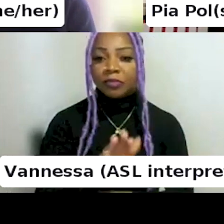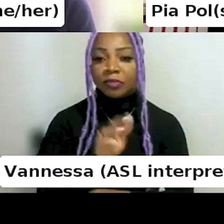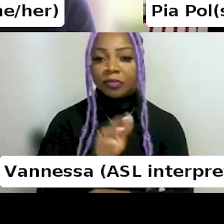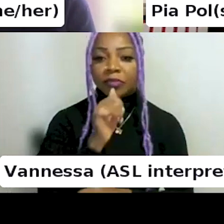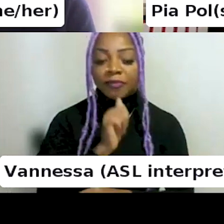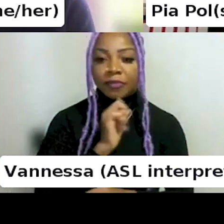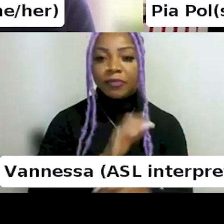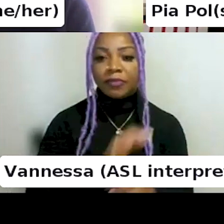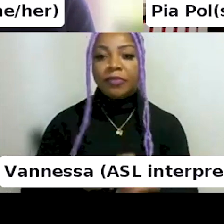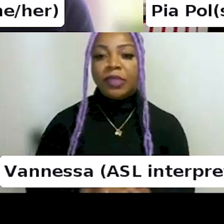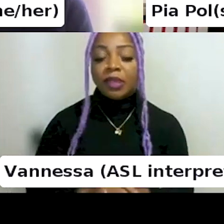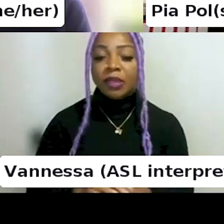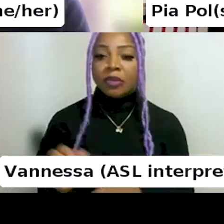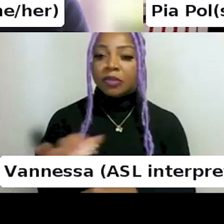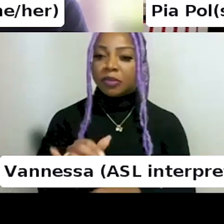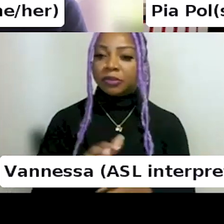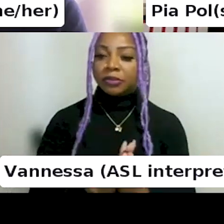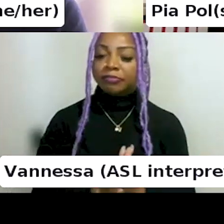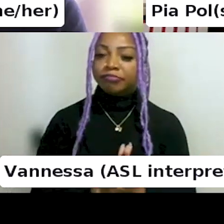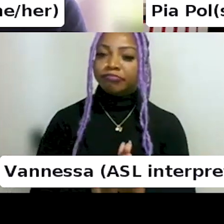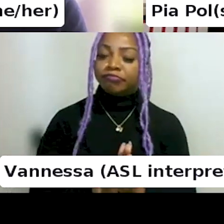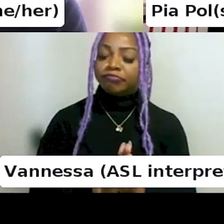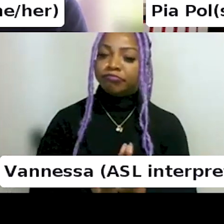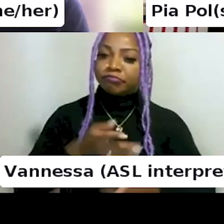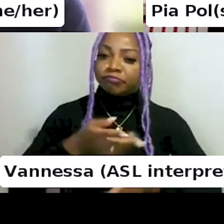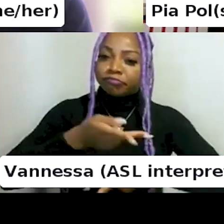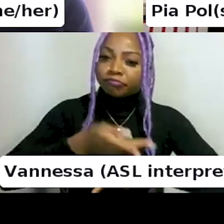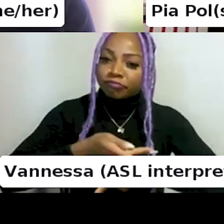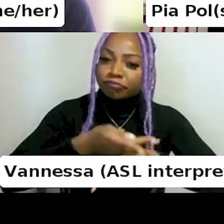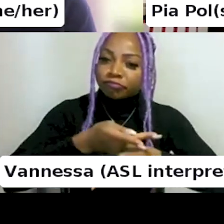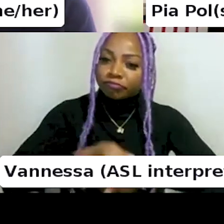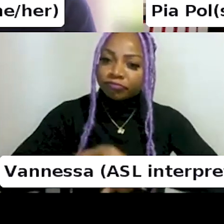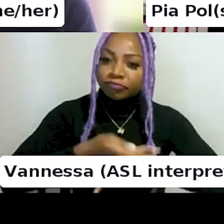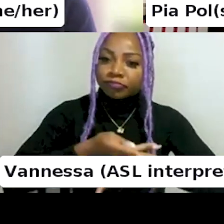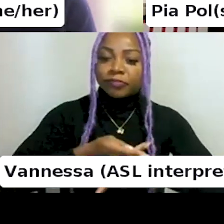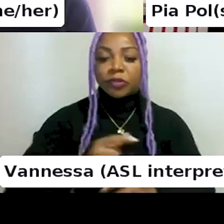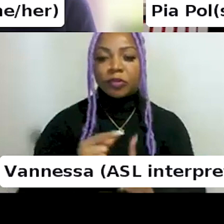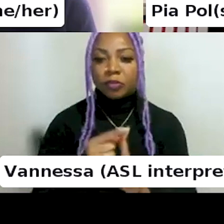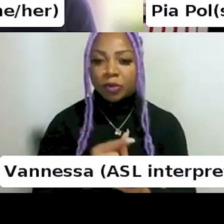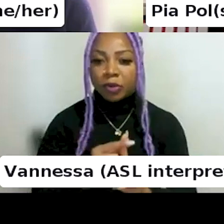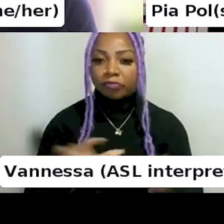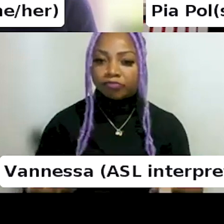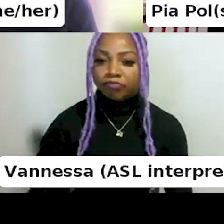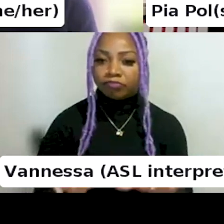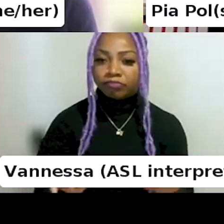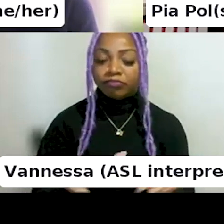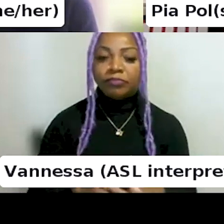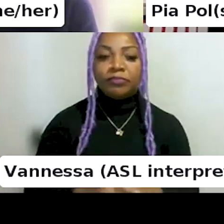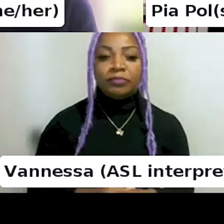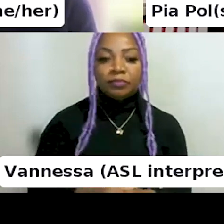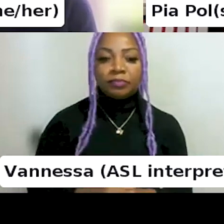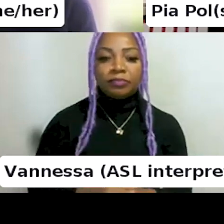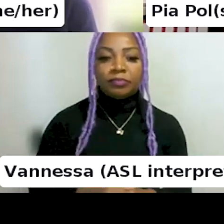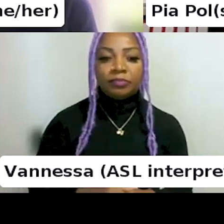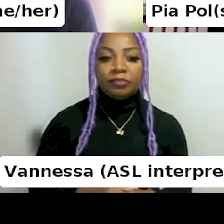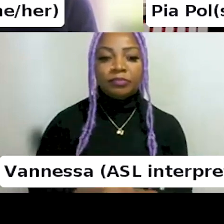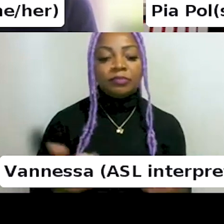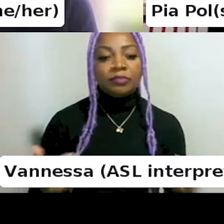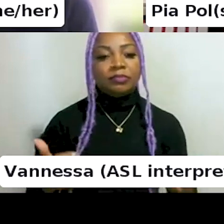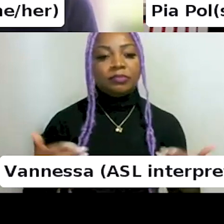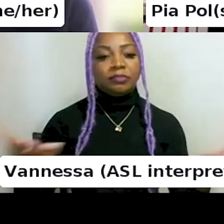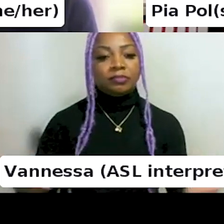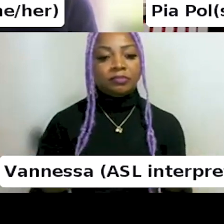actions, and please report any violations to techforum at booknetcanada.ca. Now I will introduce our